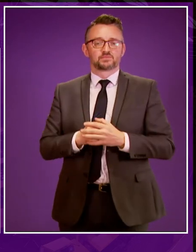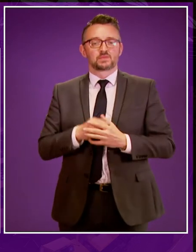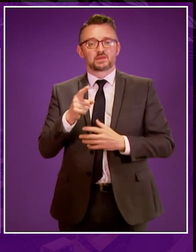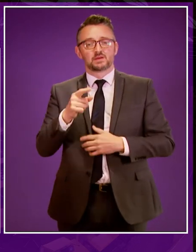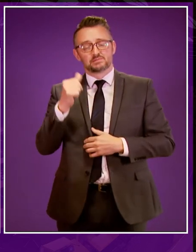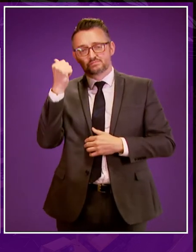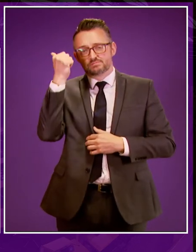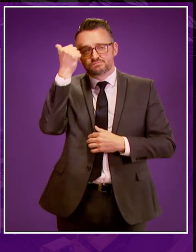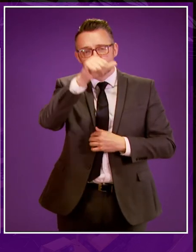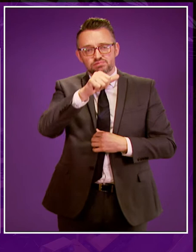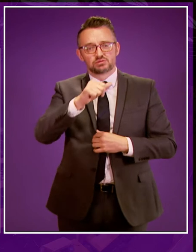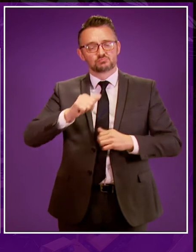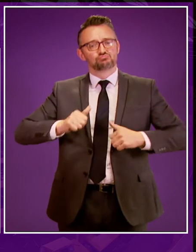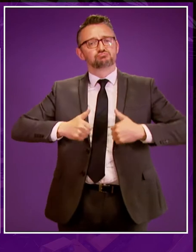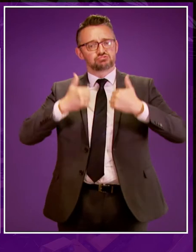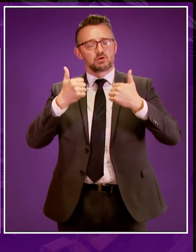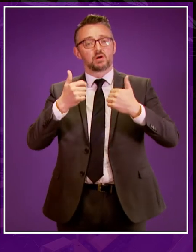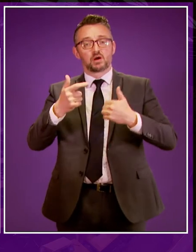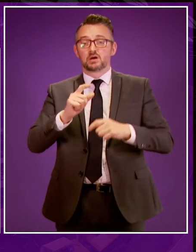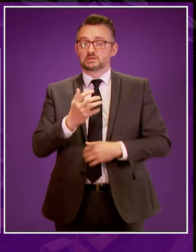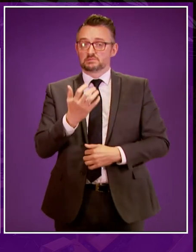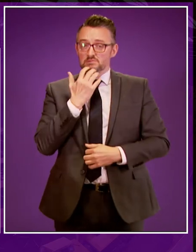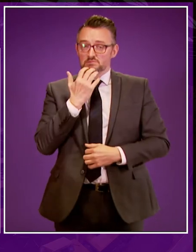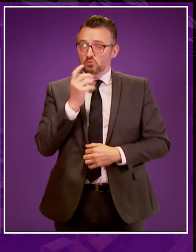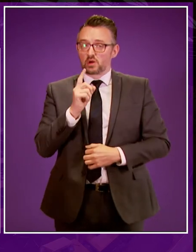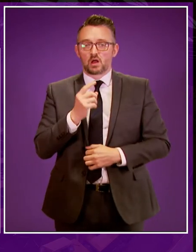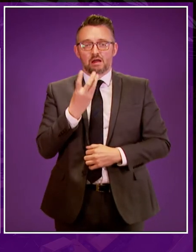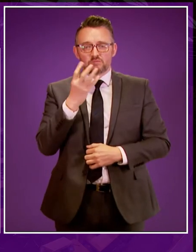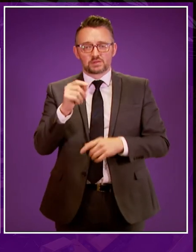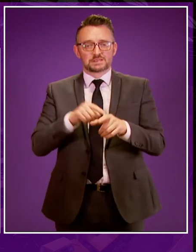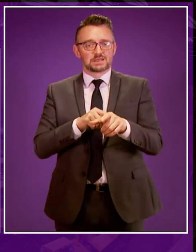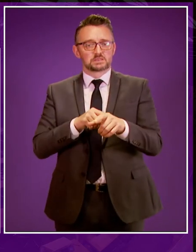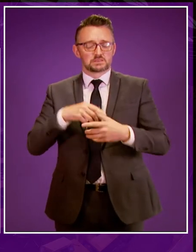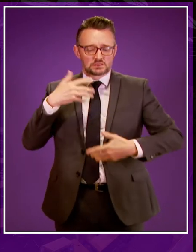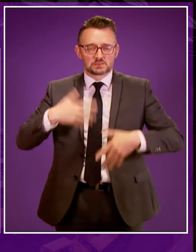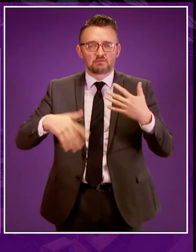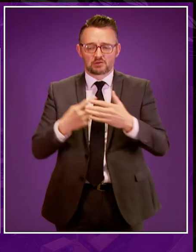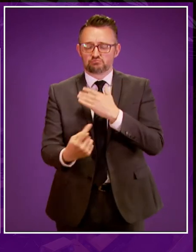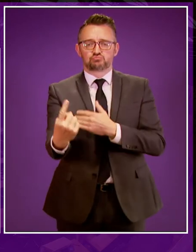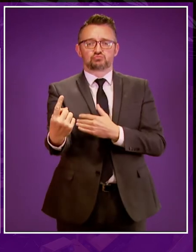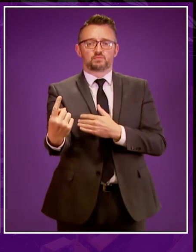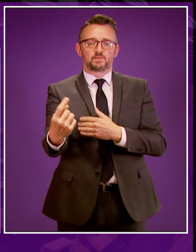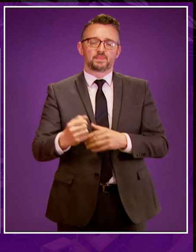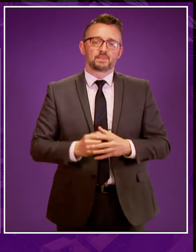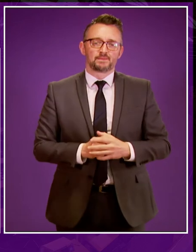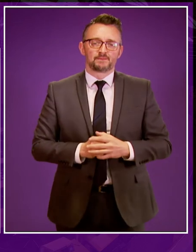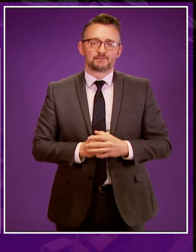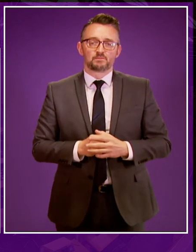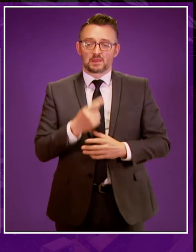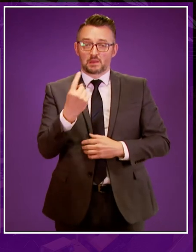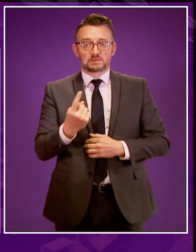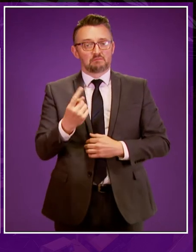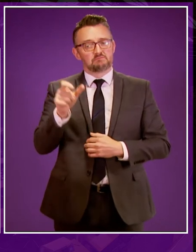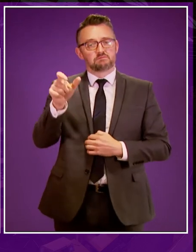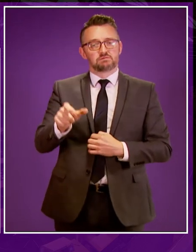uncommon wisdom, he was made to endure 40 years of suffering and exile. Yet Baha